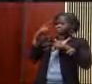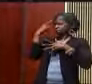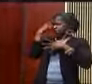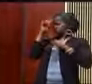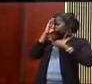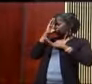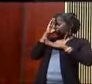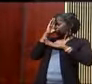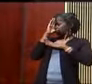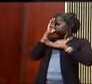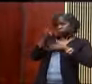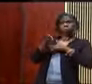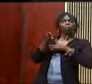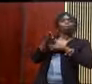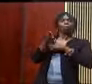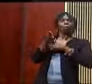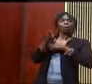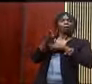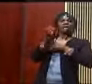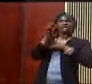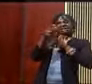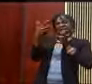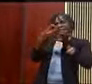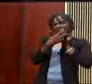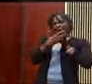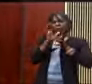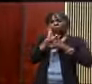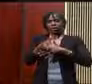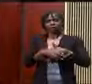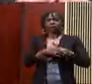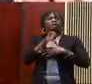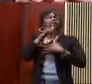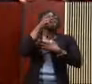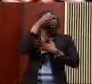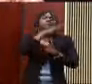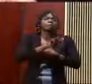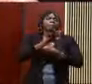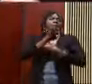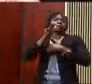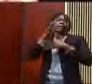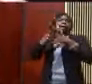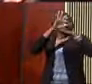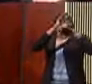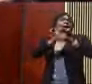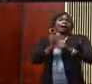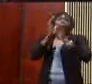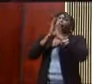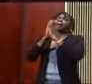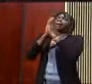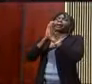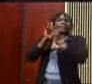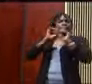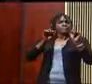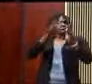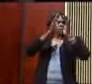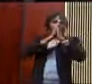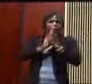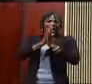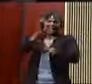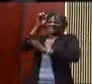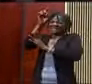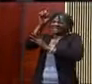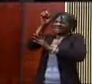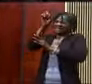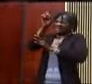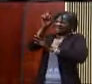of real need. You don't just pray out of habit. You pray because you need to pray.